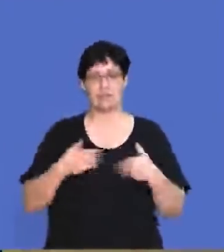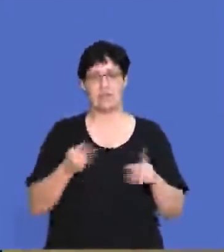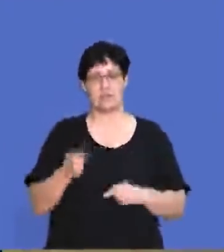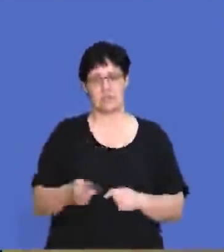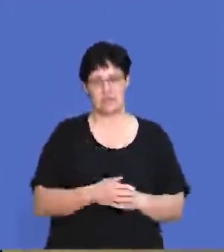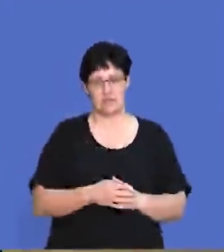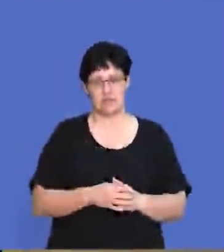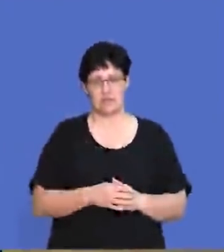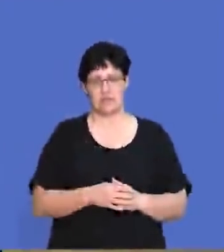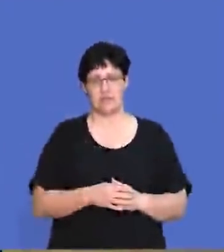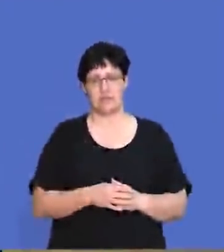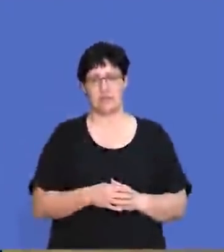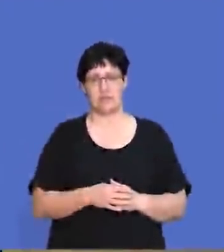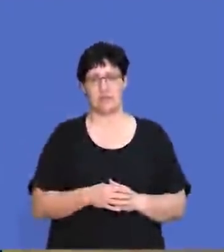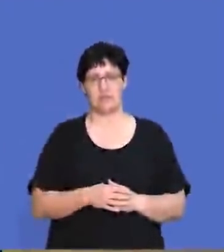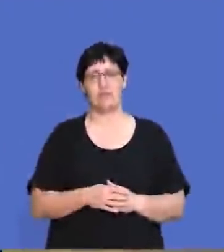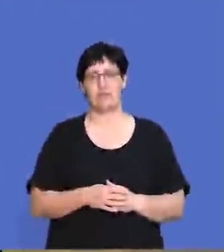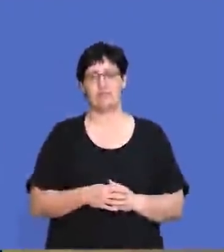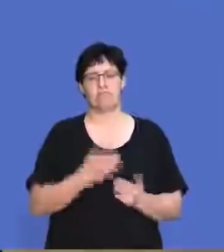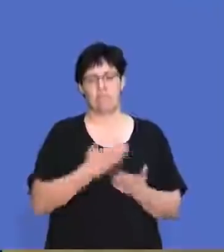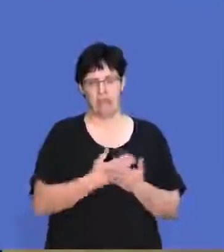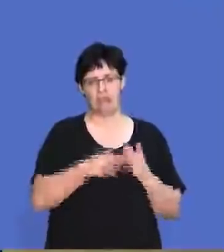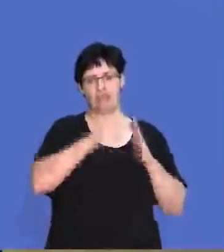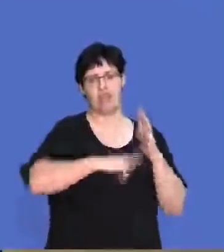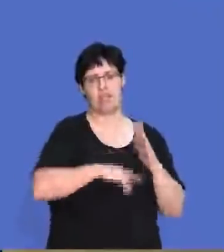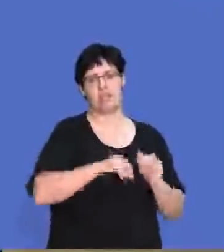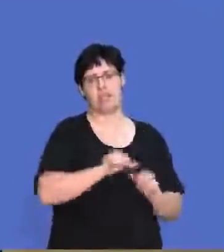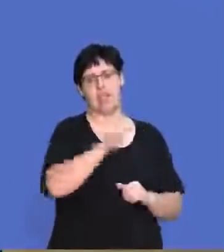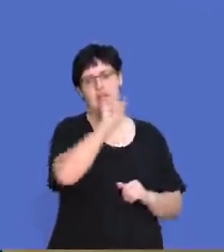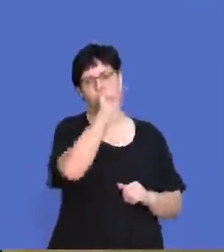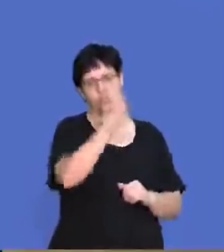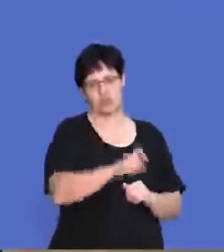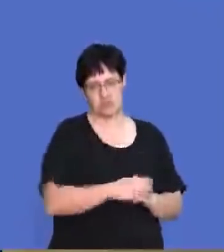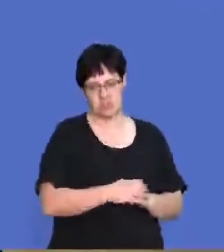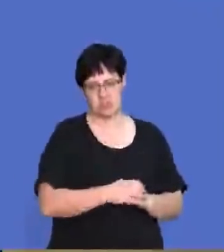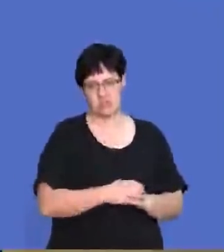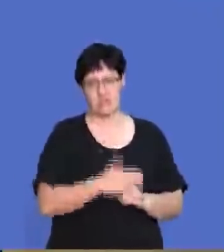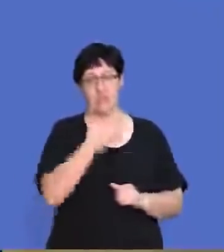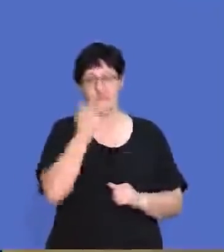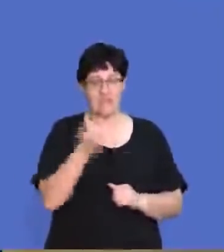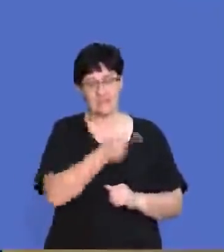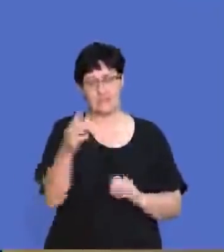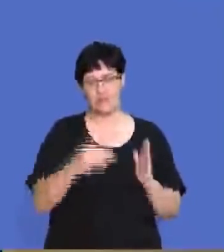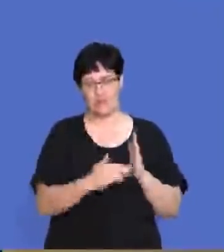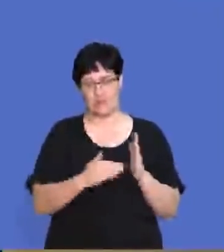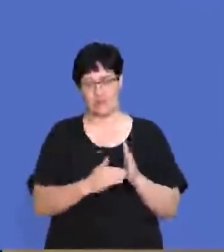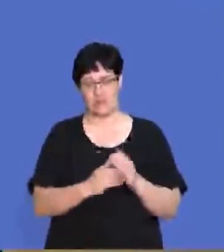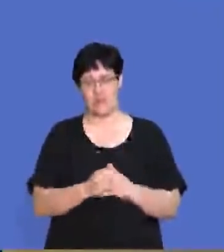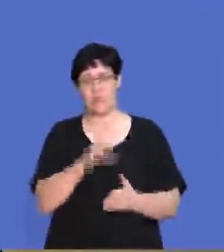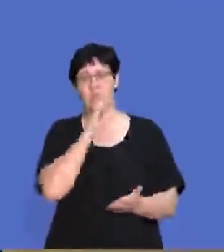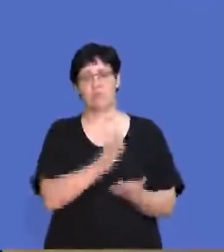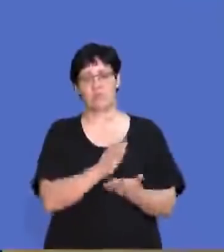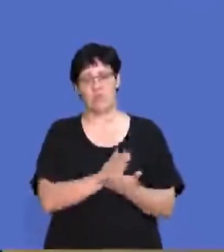you can start with that and then you can read your Section A questions. And all the best,